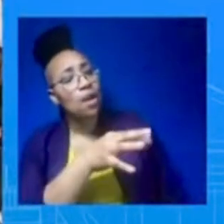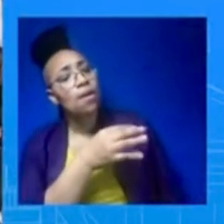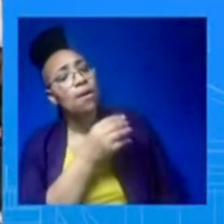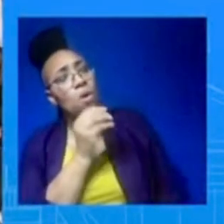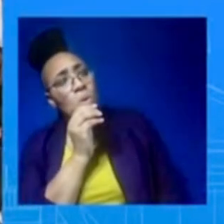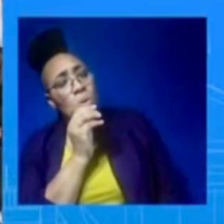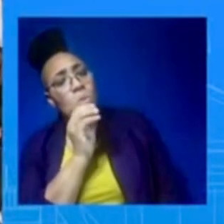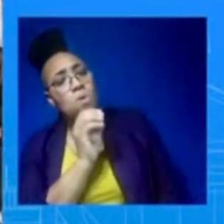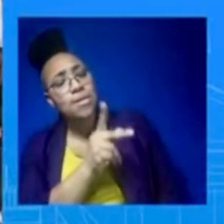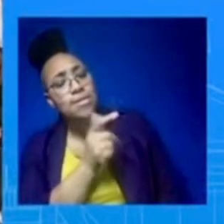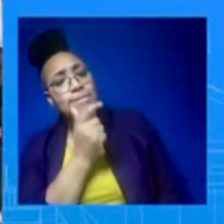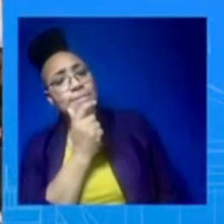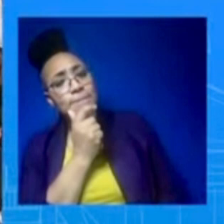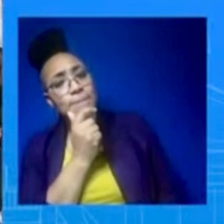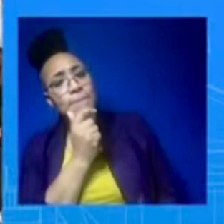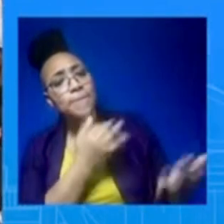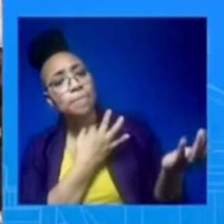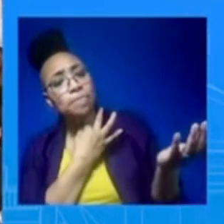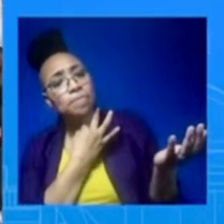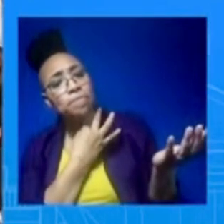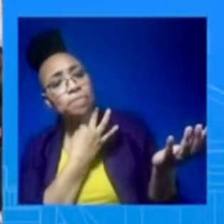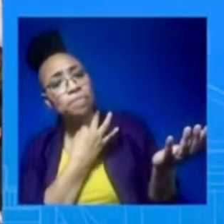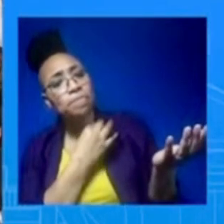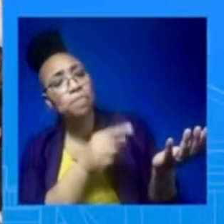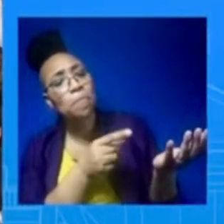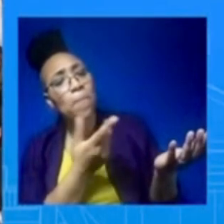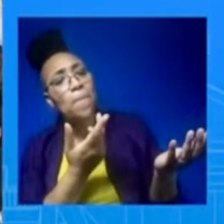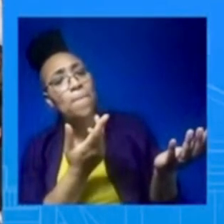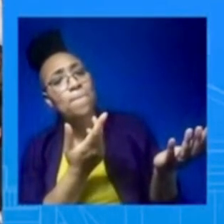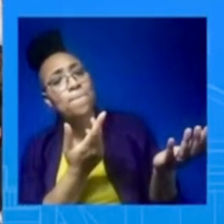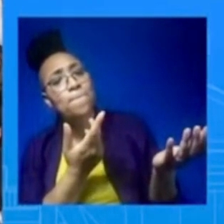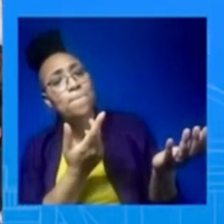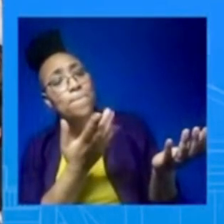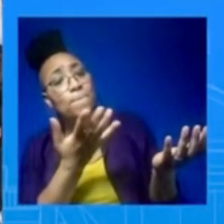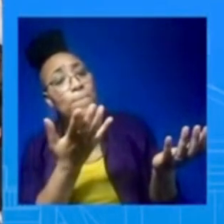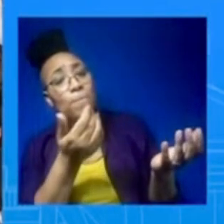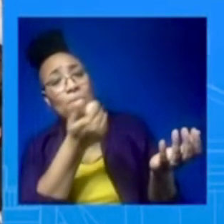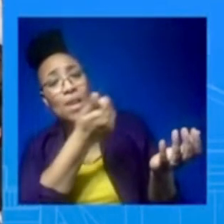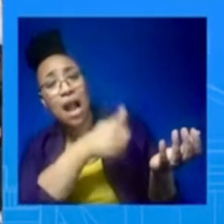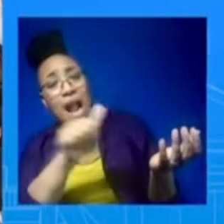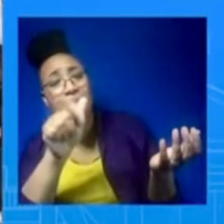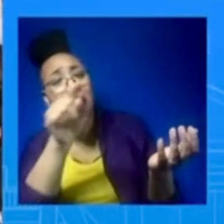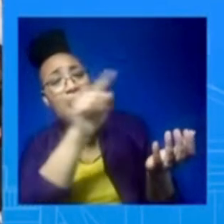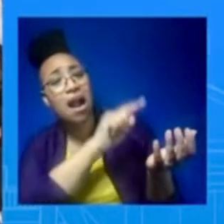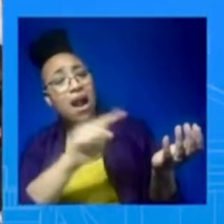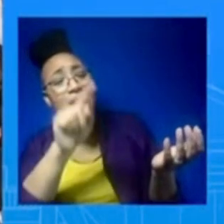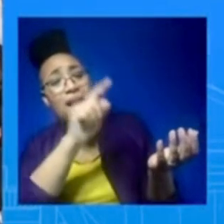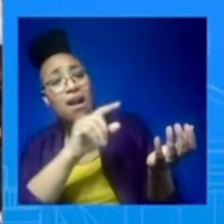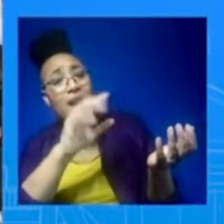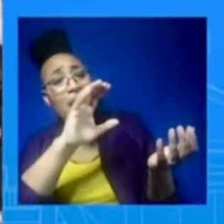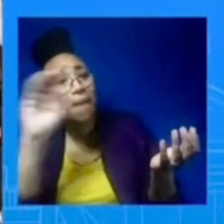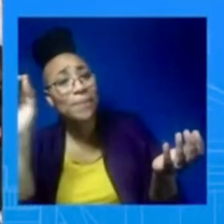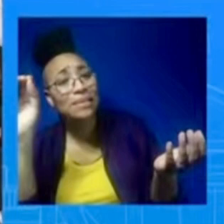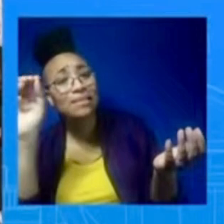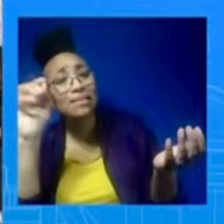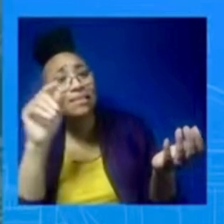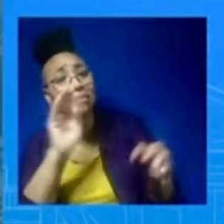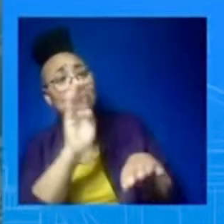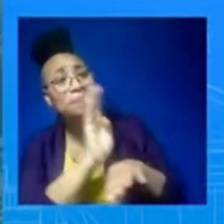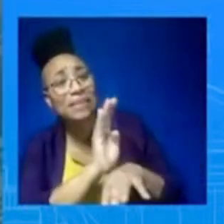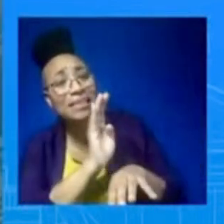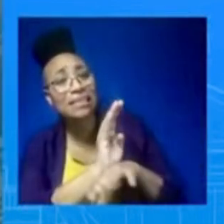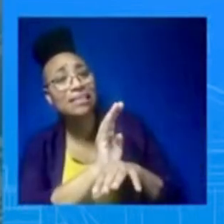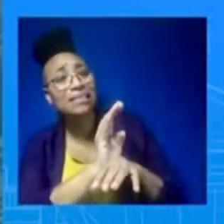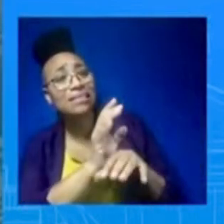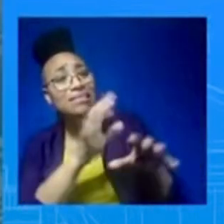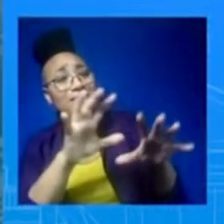entities have come forward to the federal government to claim possible ownership of the three objects that were shot down? As far as I know,